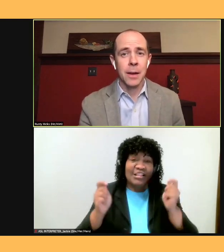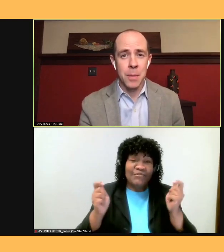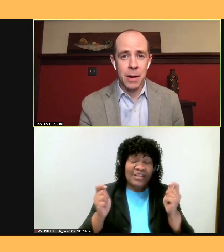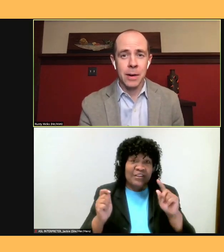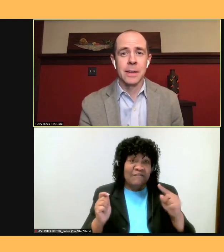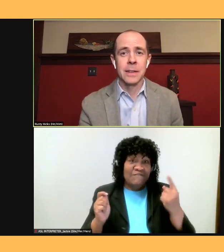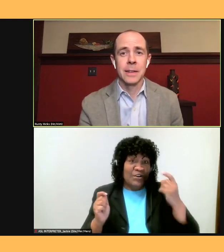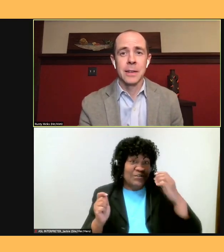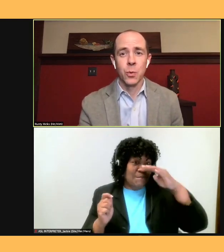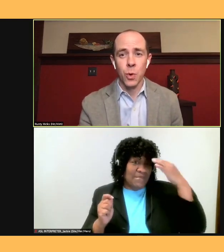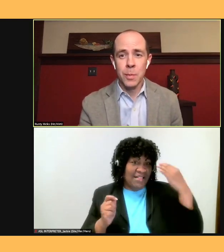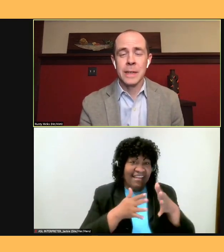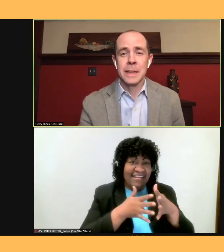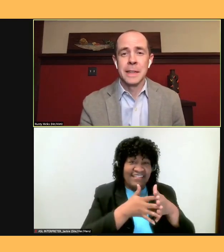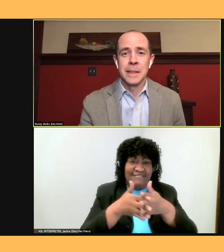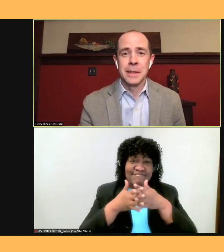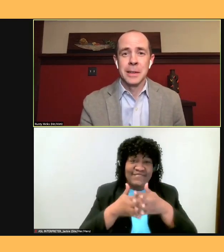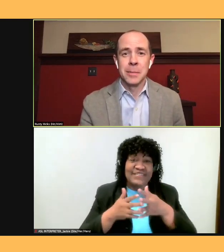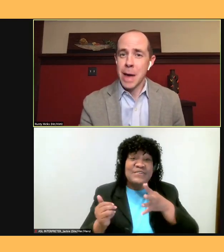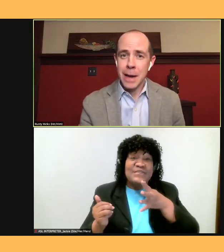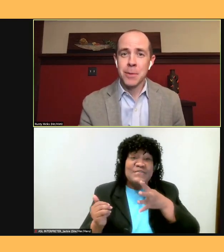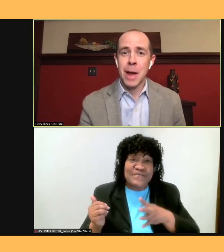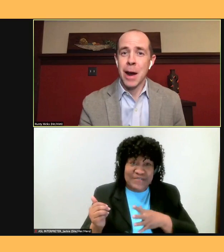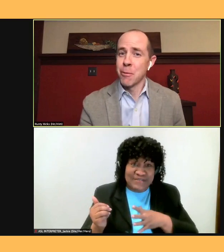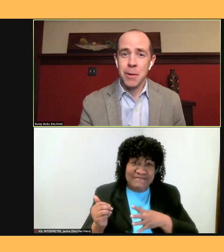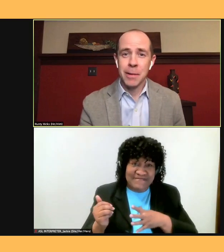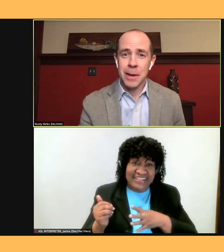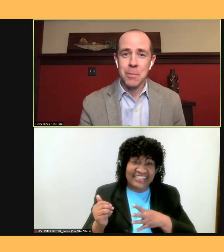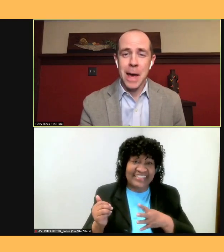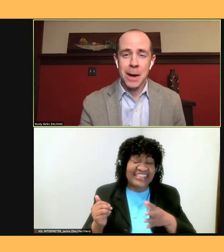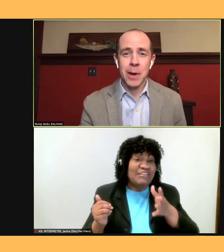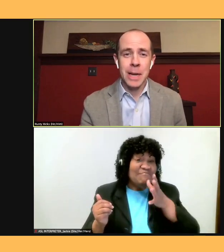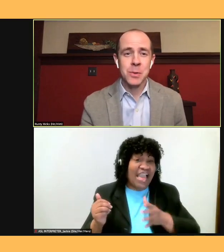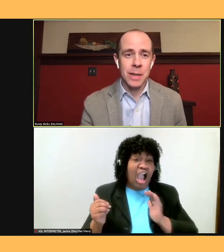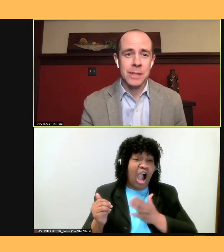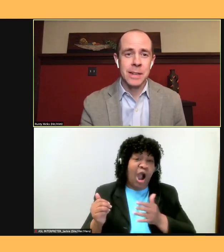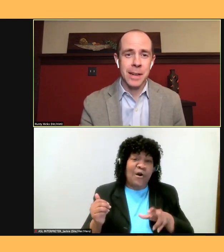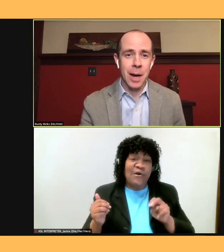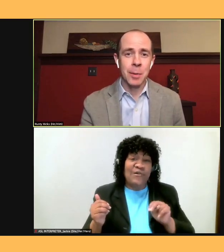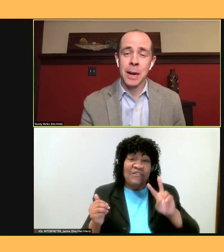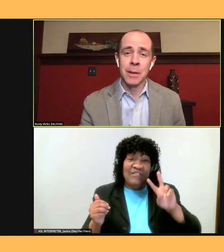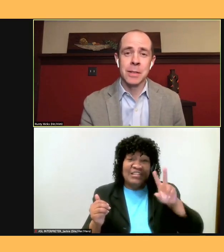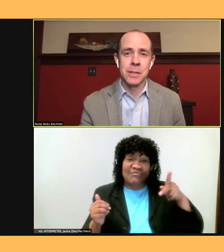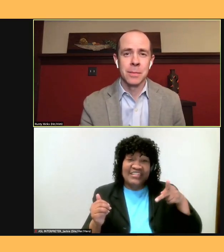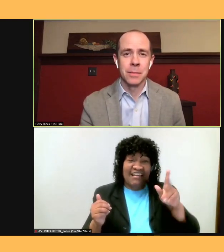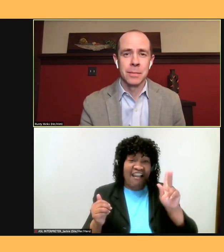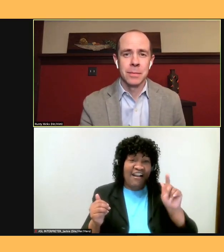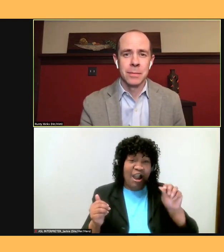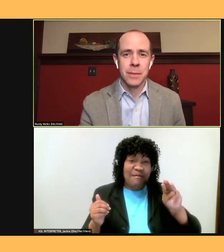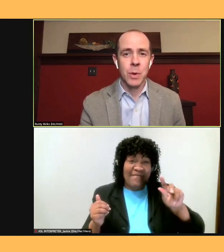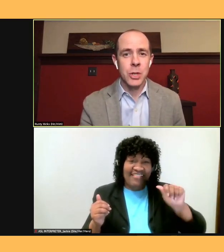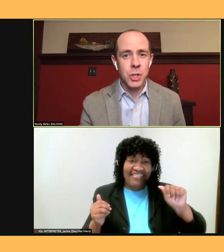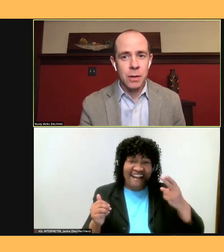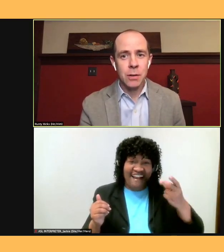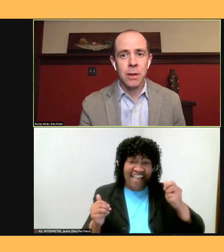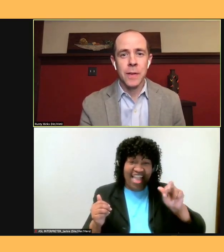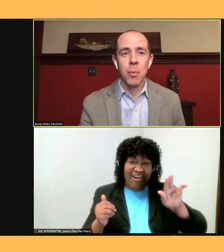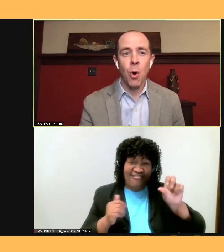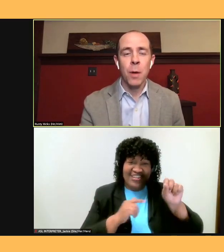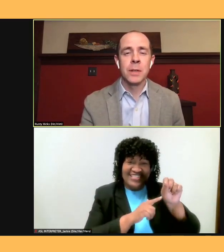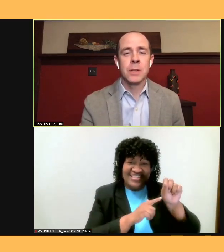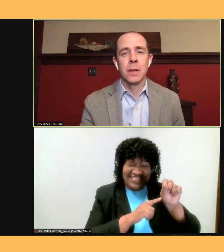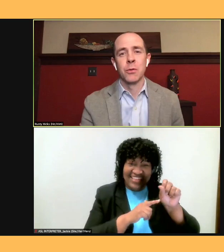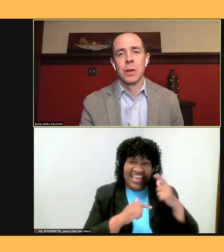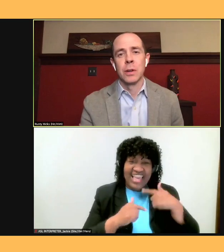woman, our very own Madam Vice President Kamala Harris, and we cheered on the appointment of